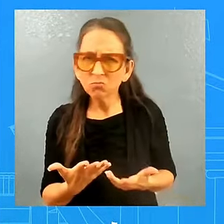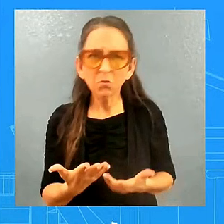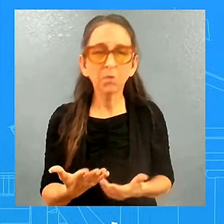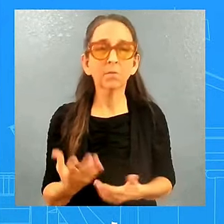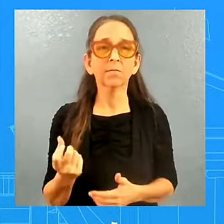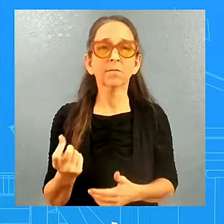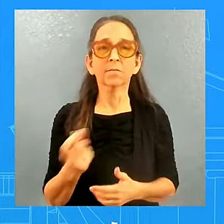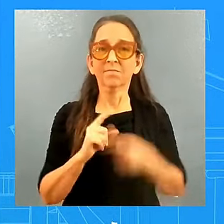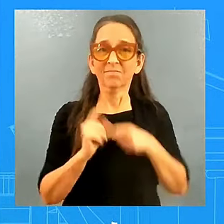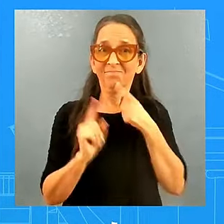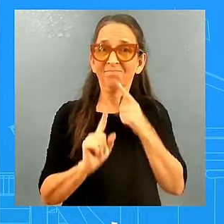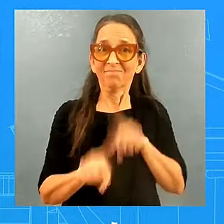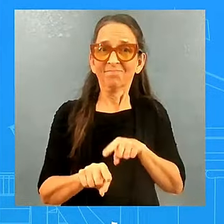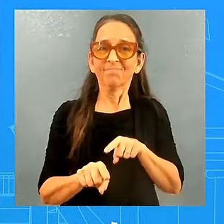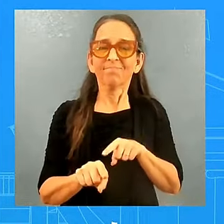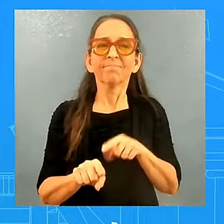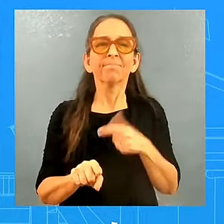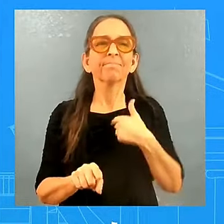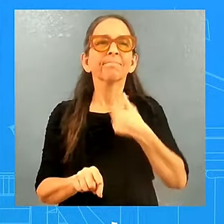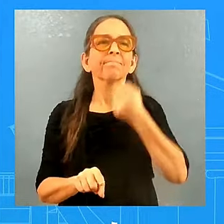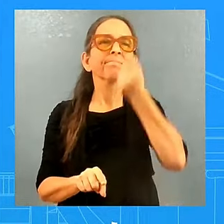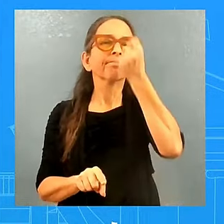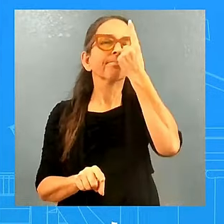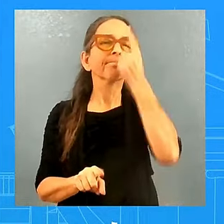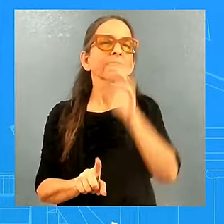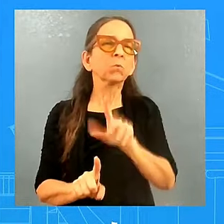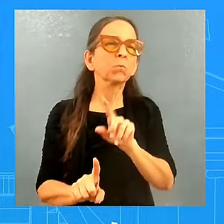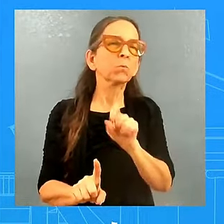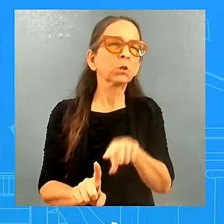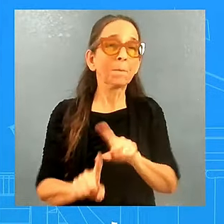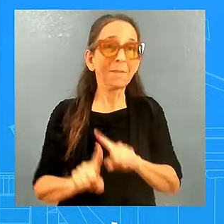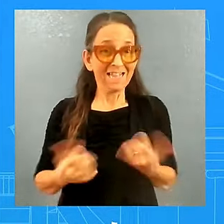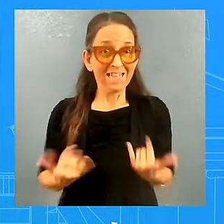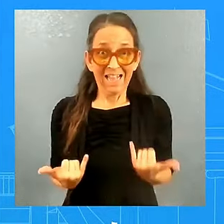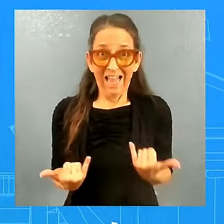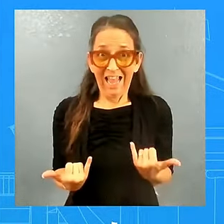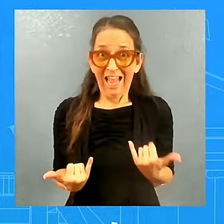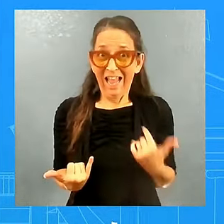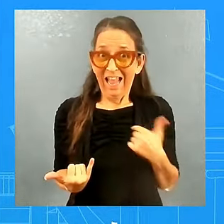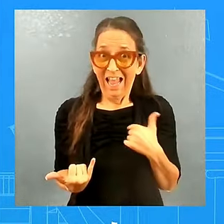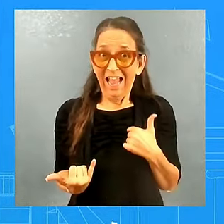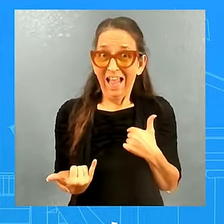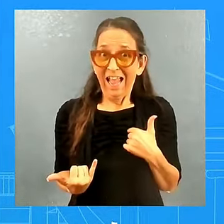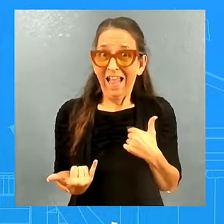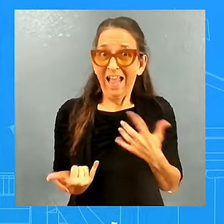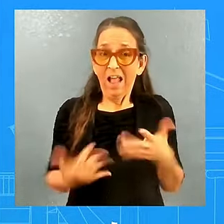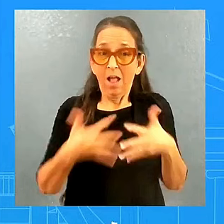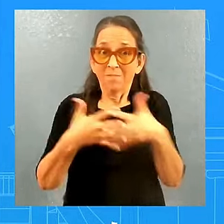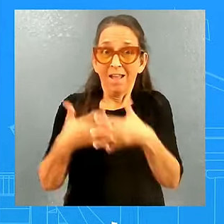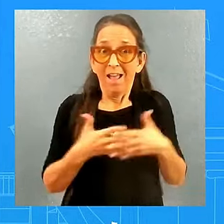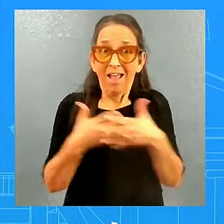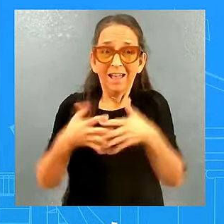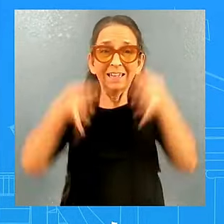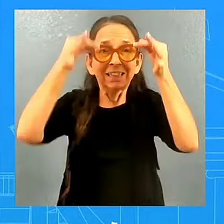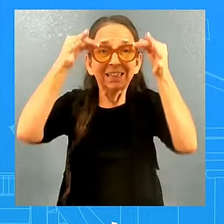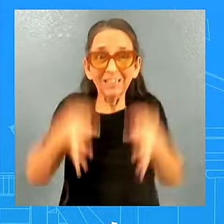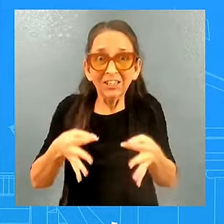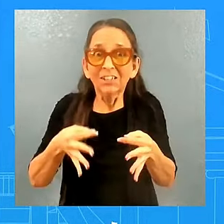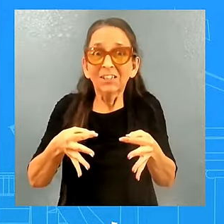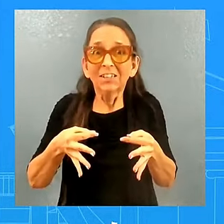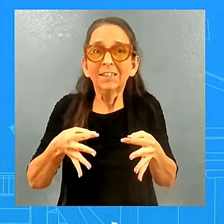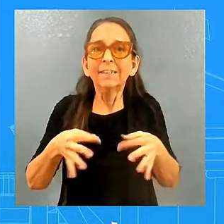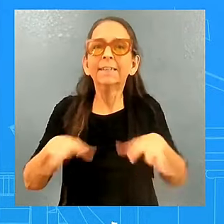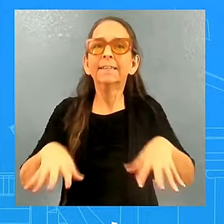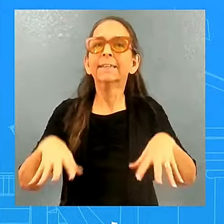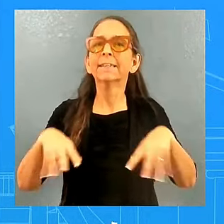respect what the American people have decided. We're not trying to cause any divisions here. We're trying to be very respectful with the American